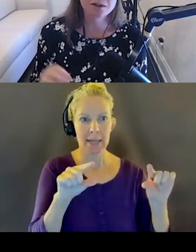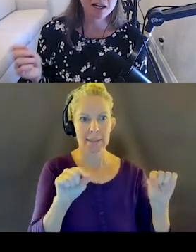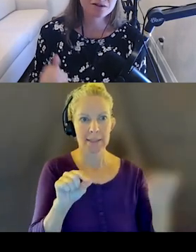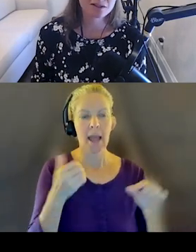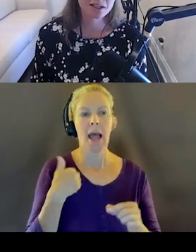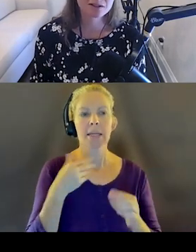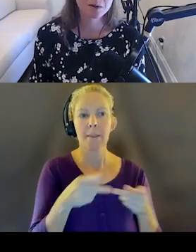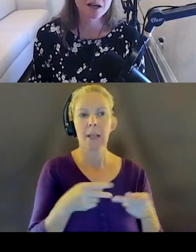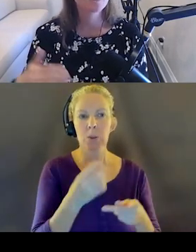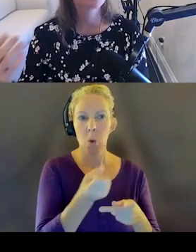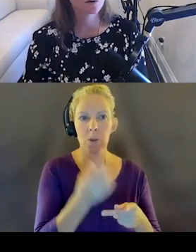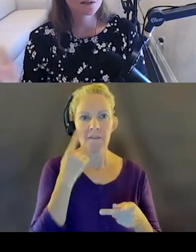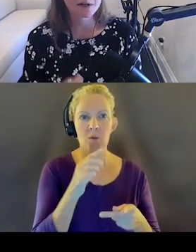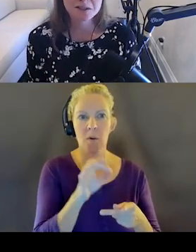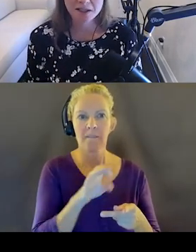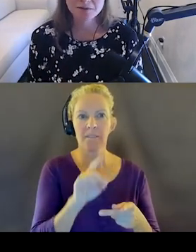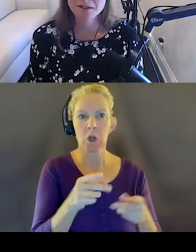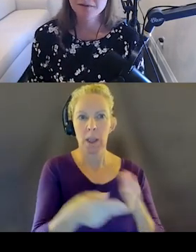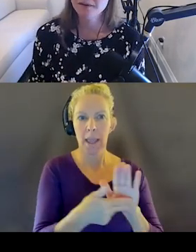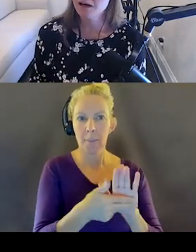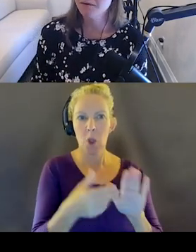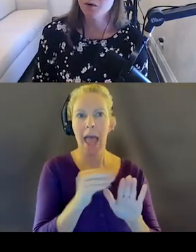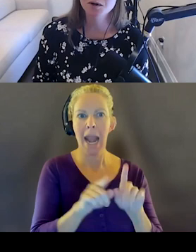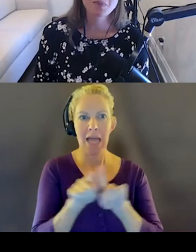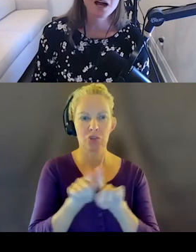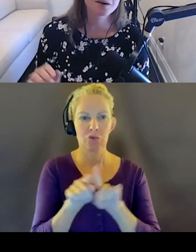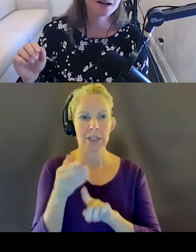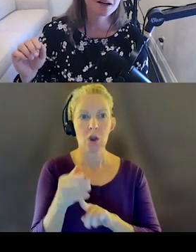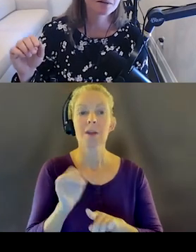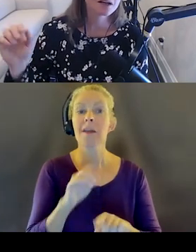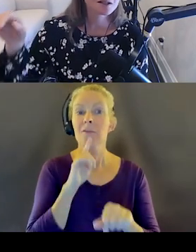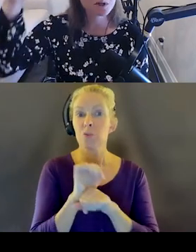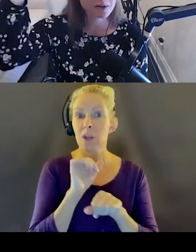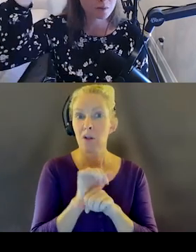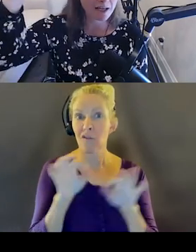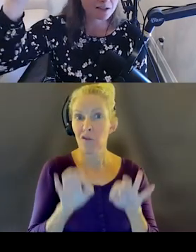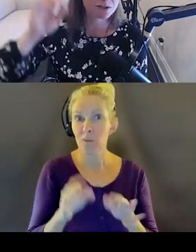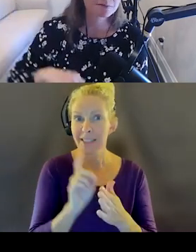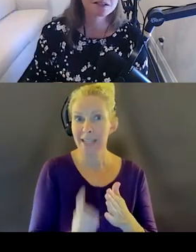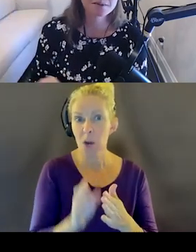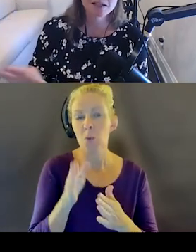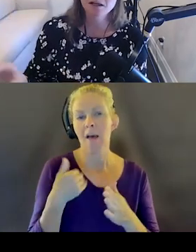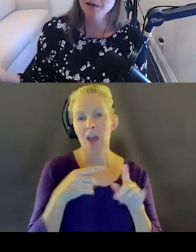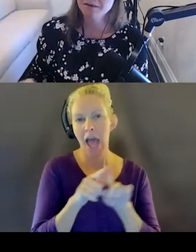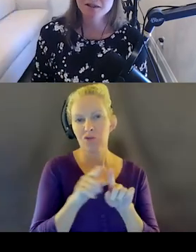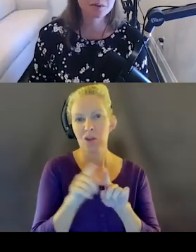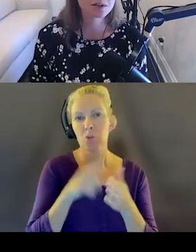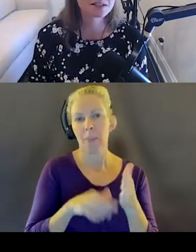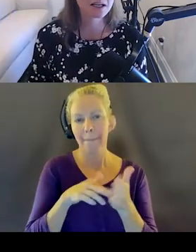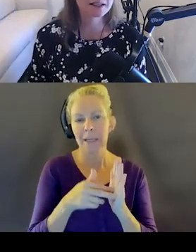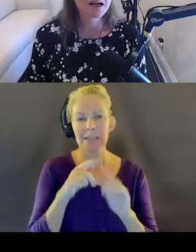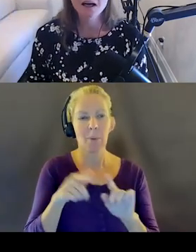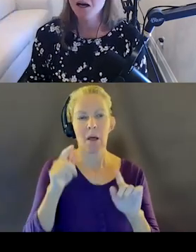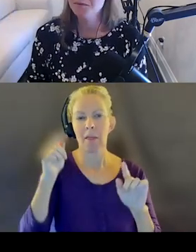field label. There's an asterisk next to it. Of course, if I was designing a real form, I would have somewhere above it what the asterisk means, but that's not part of this